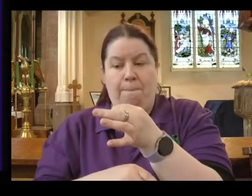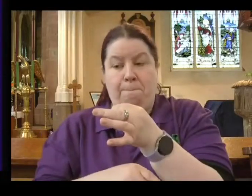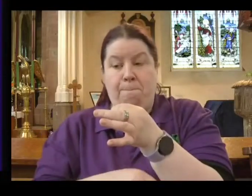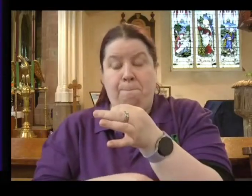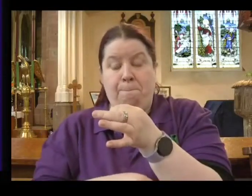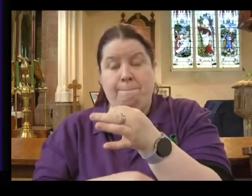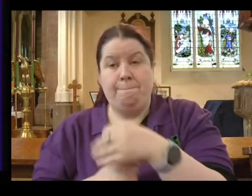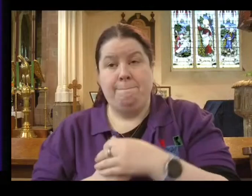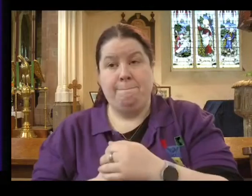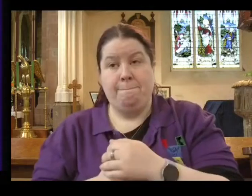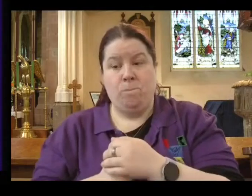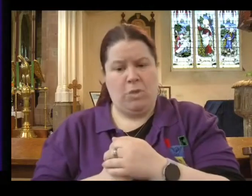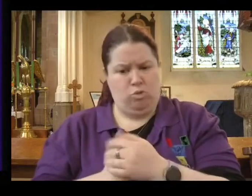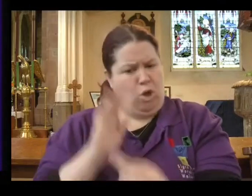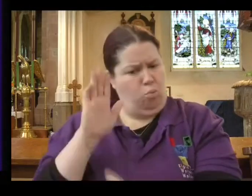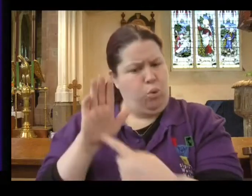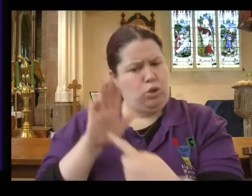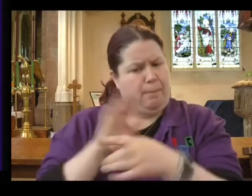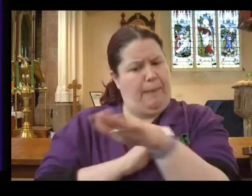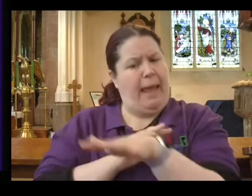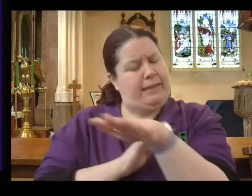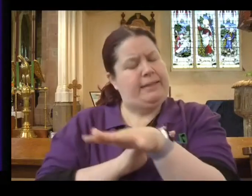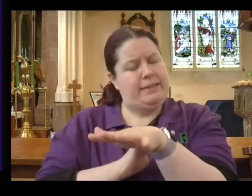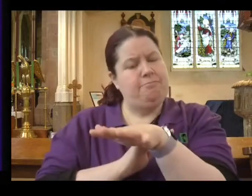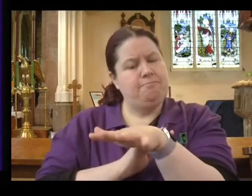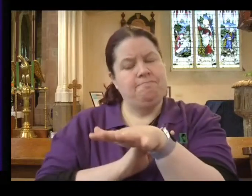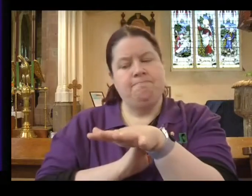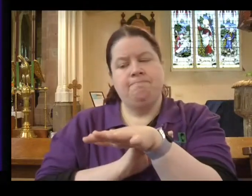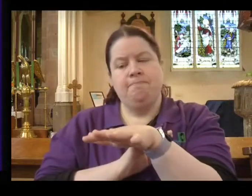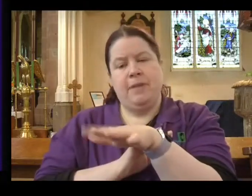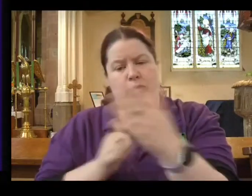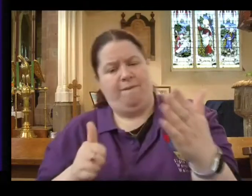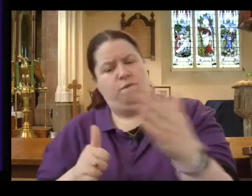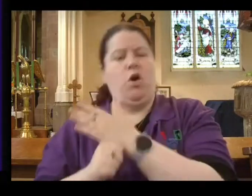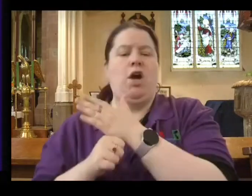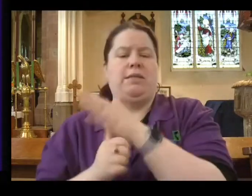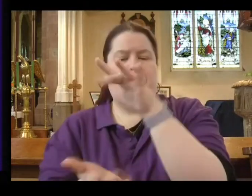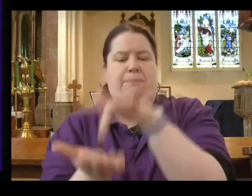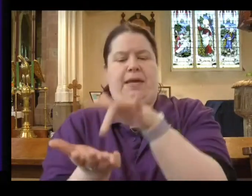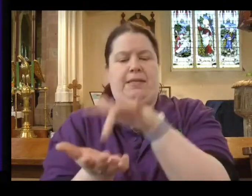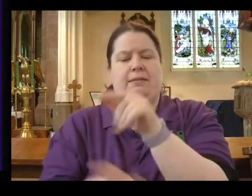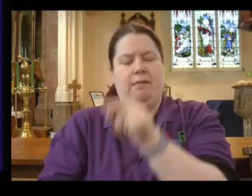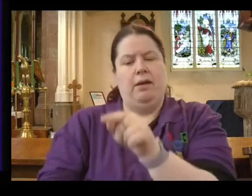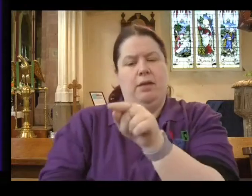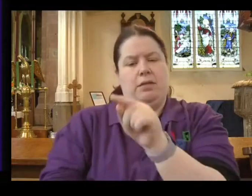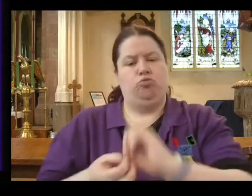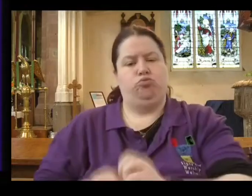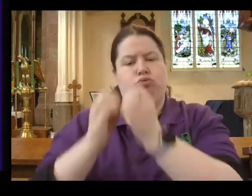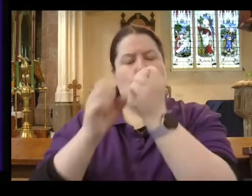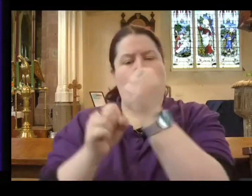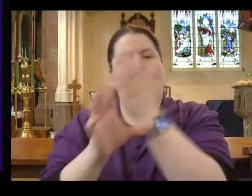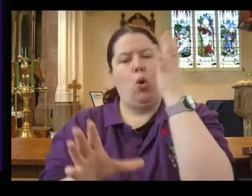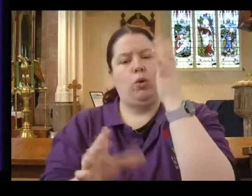as a city of importance by some. It was the first centre to make gold and silver coins.